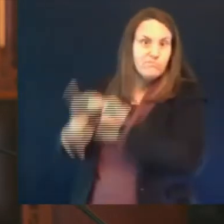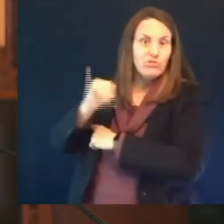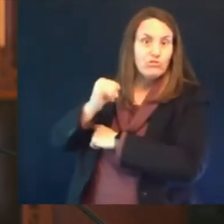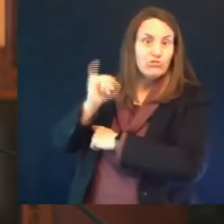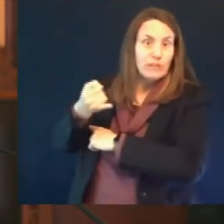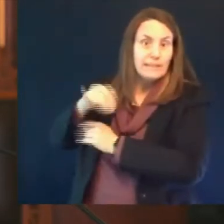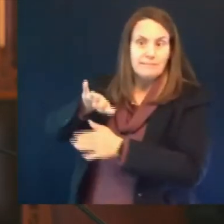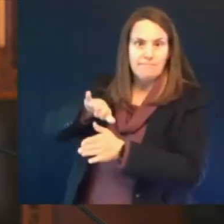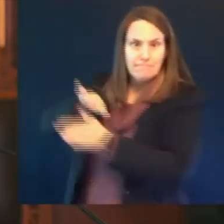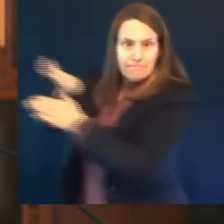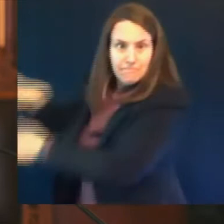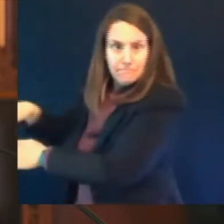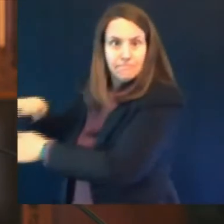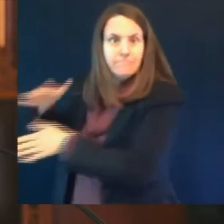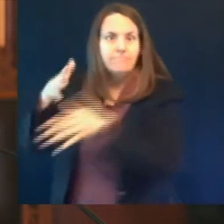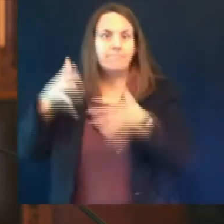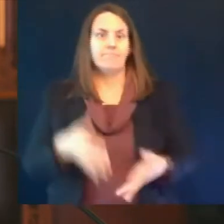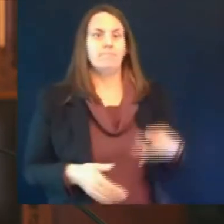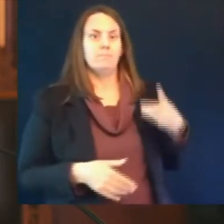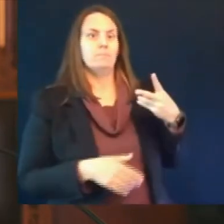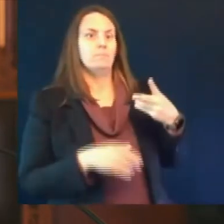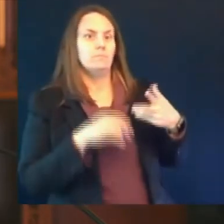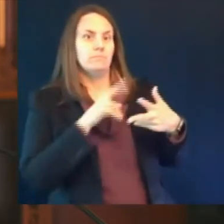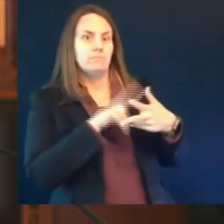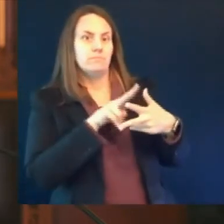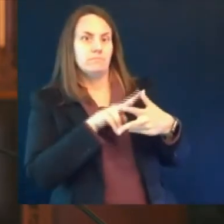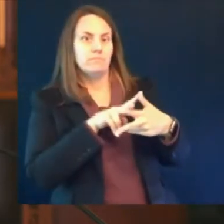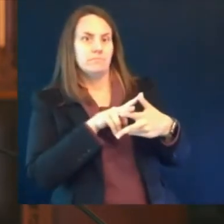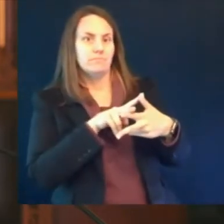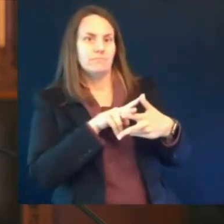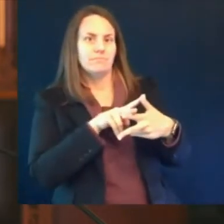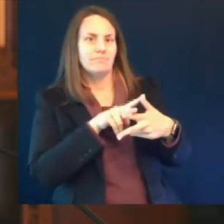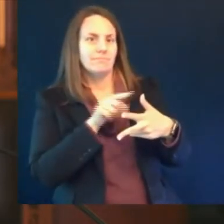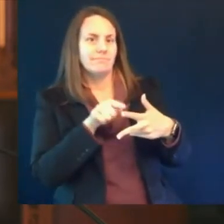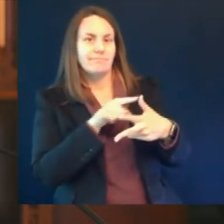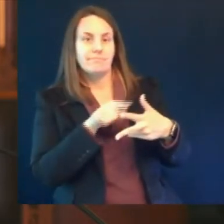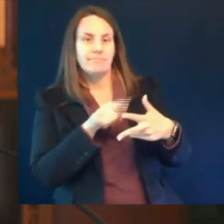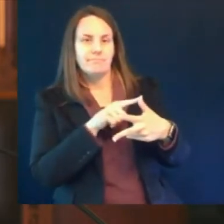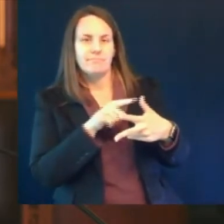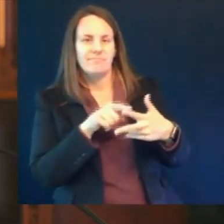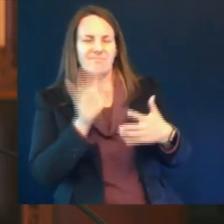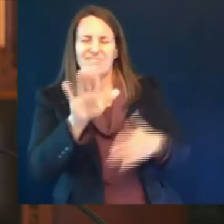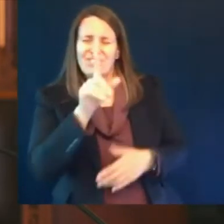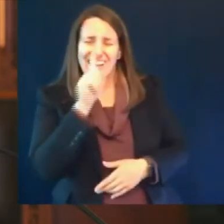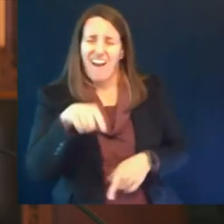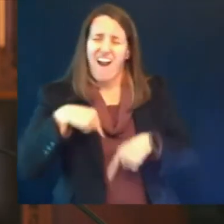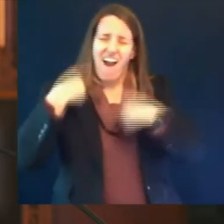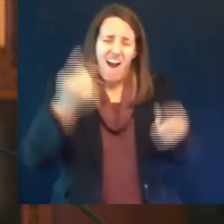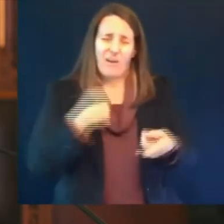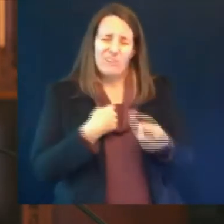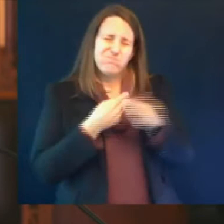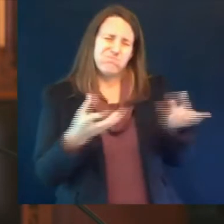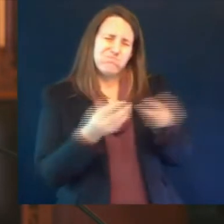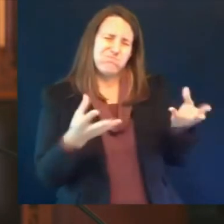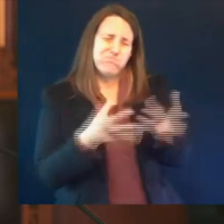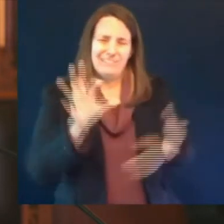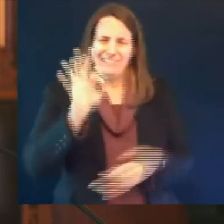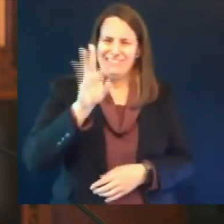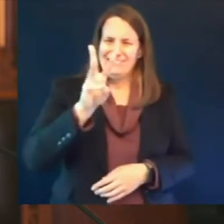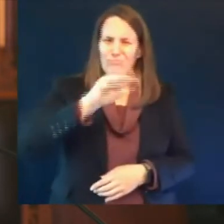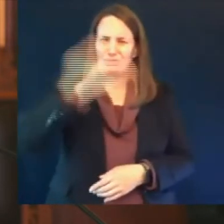administering pfizer and moderna vaccine 96 percent of the vaccines given in wisconsin